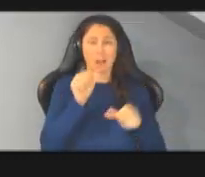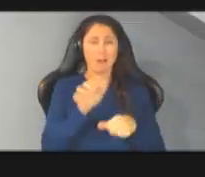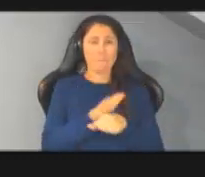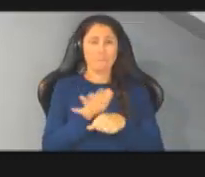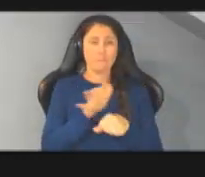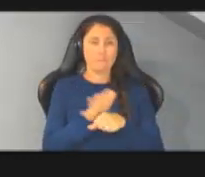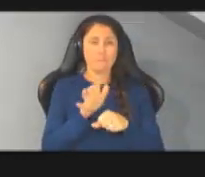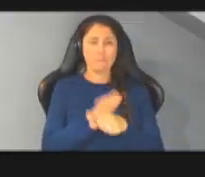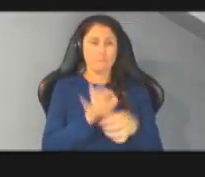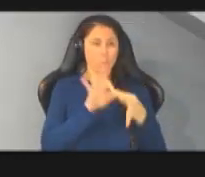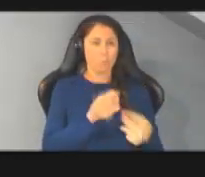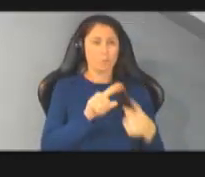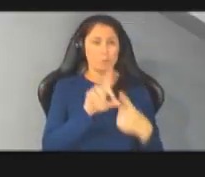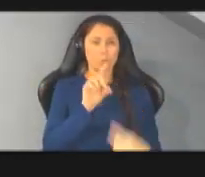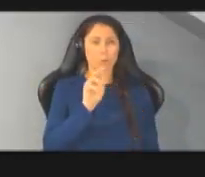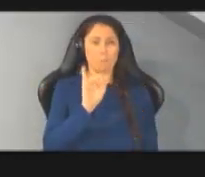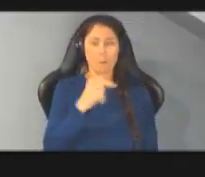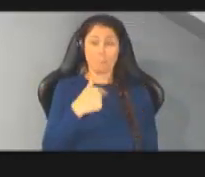domi and i would agree with them